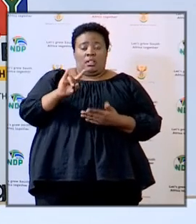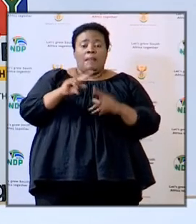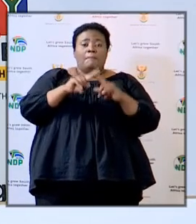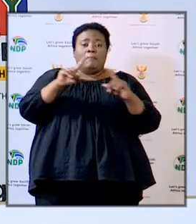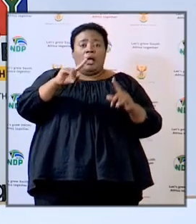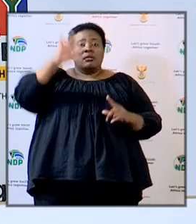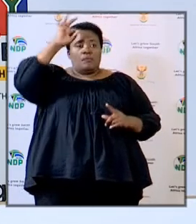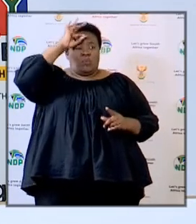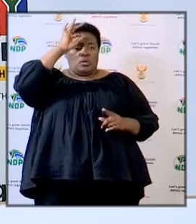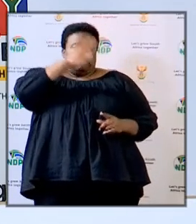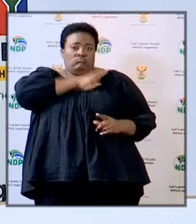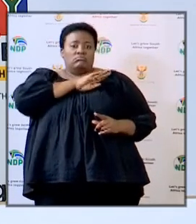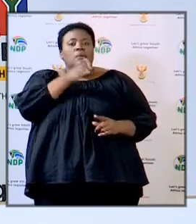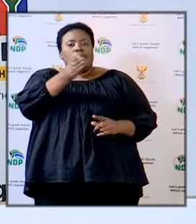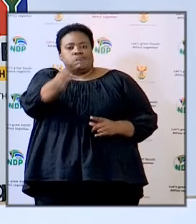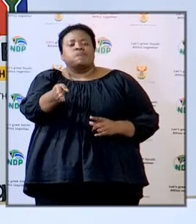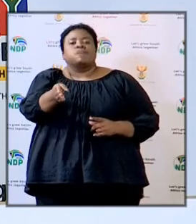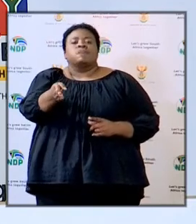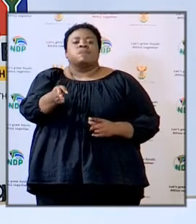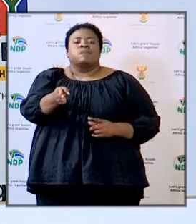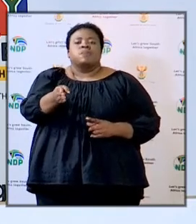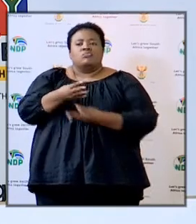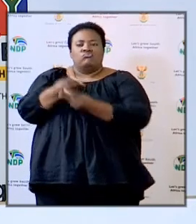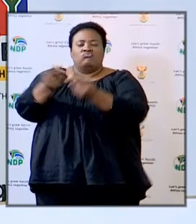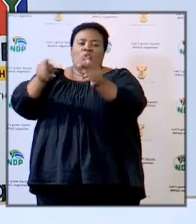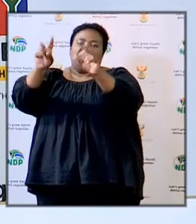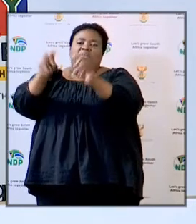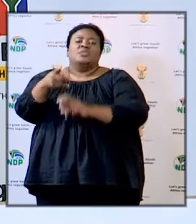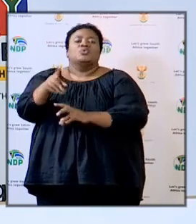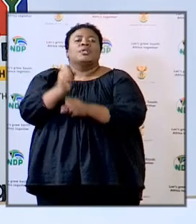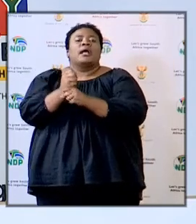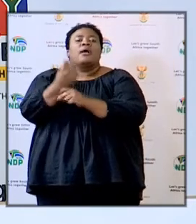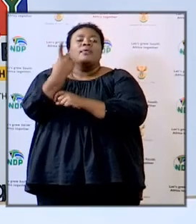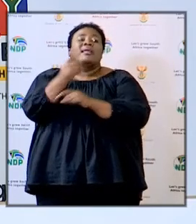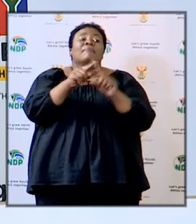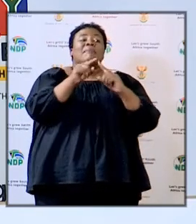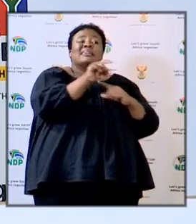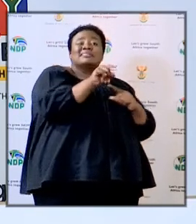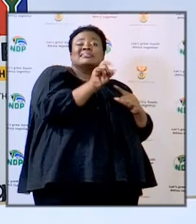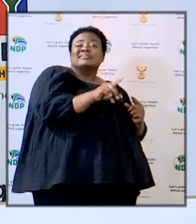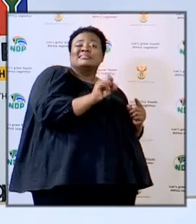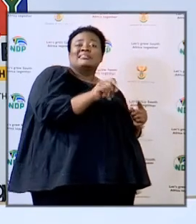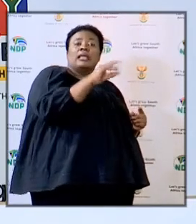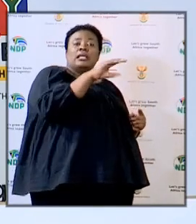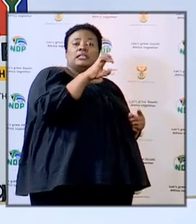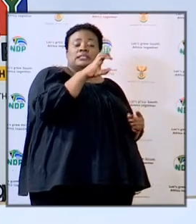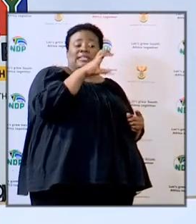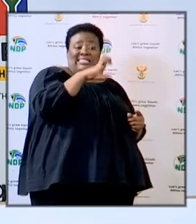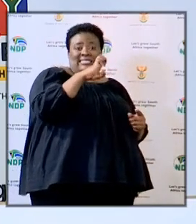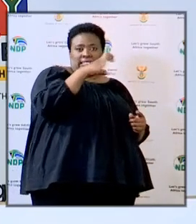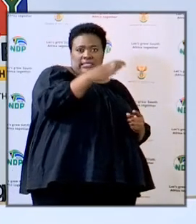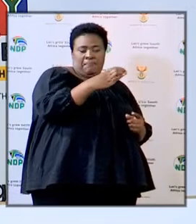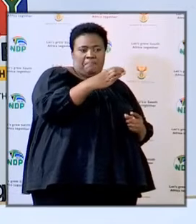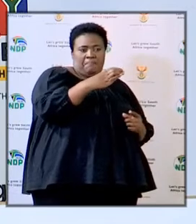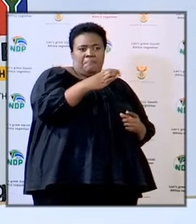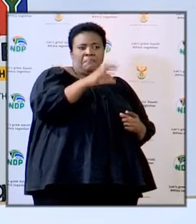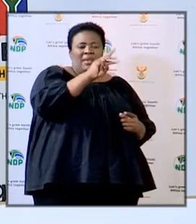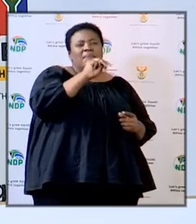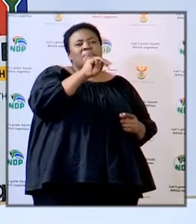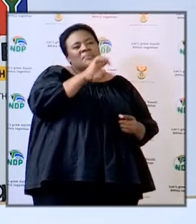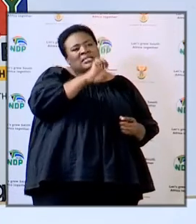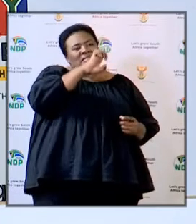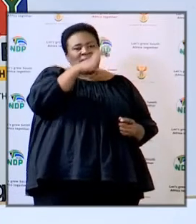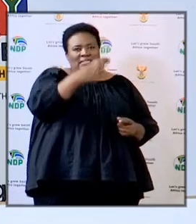agents were brought in to deal with the matter in Gauteng in Eastern Cape MEC Gardi